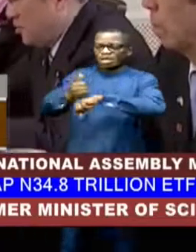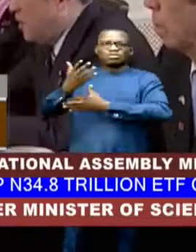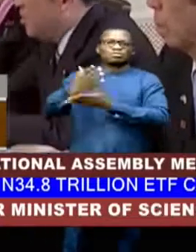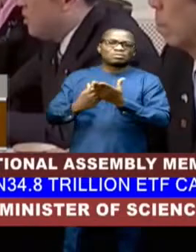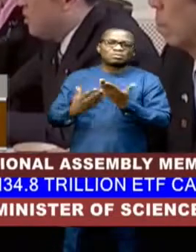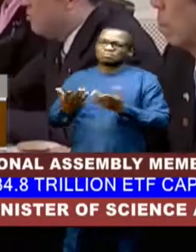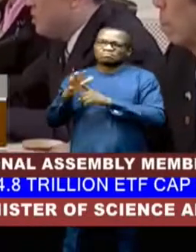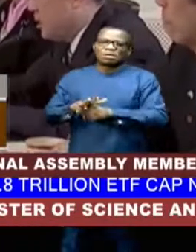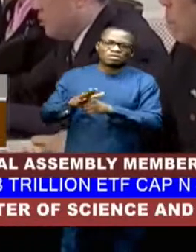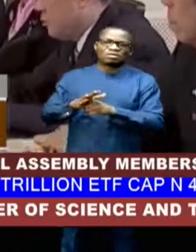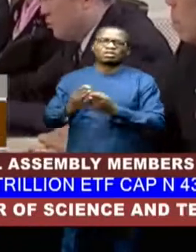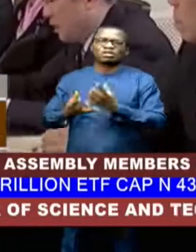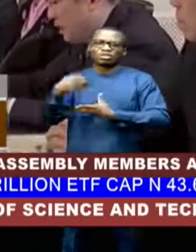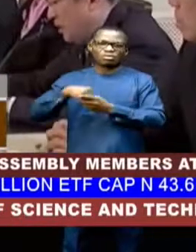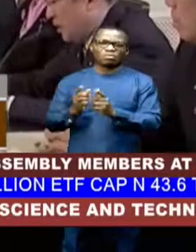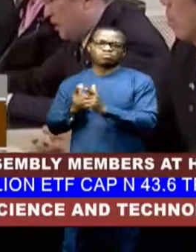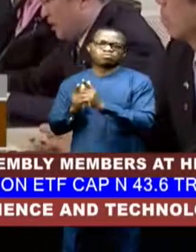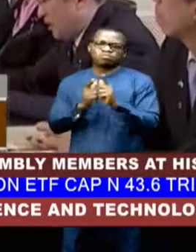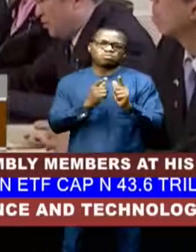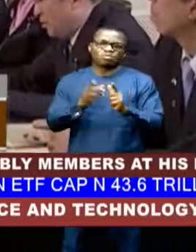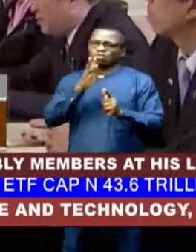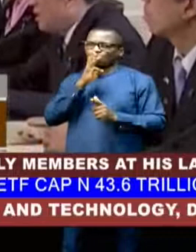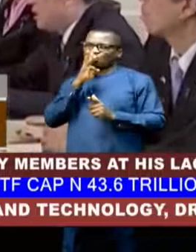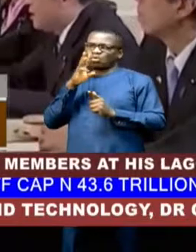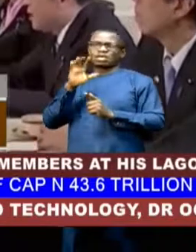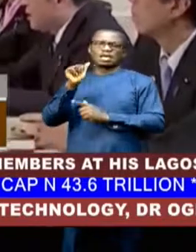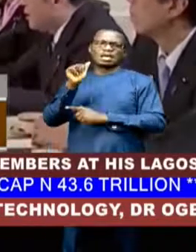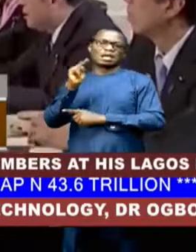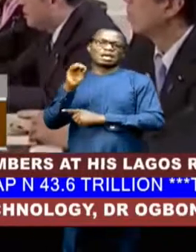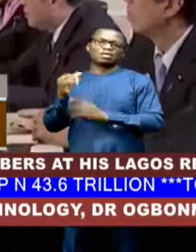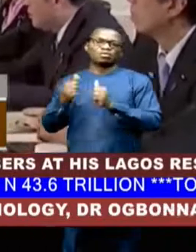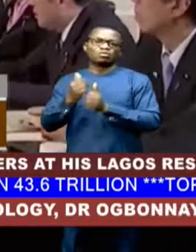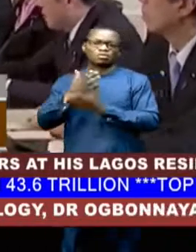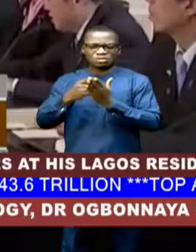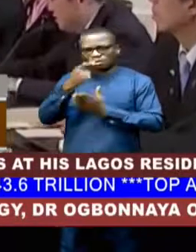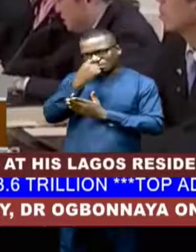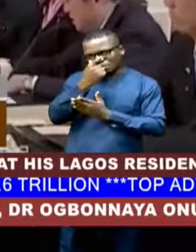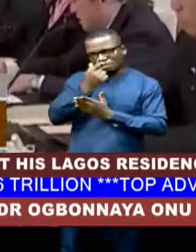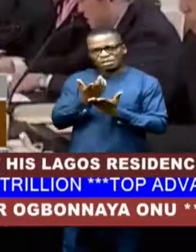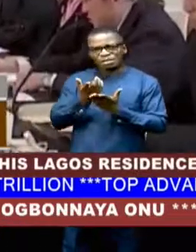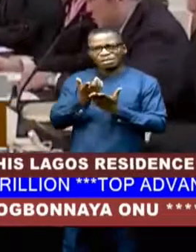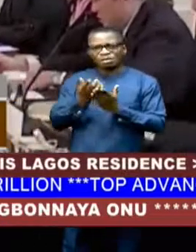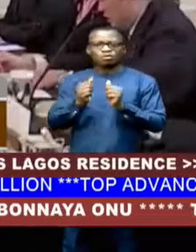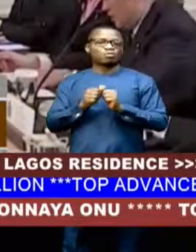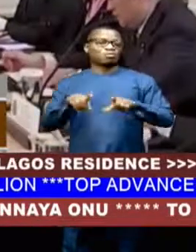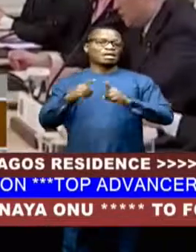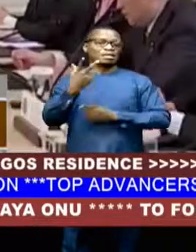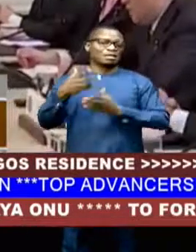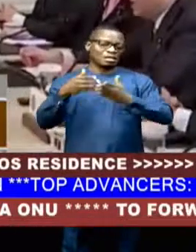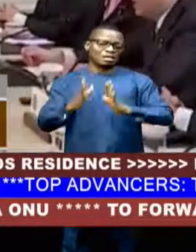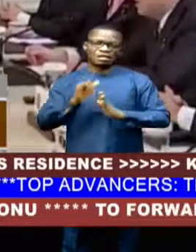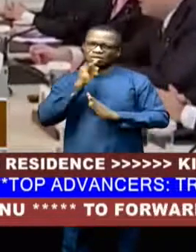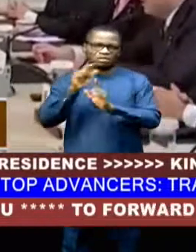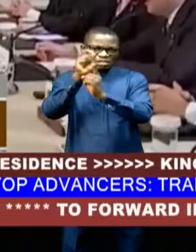which include firing water cannons and ramming Philippine ships. While the three leaders did not specify China by name,